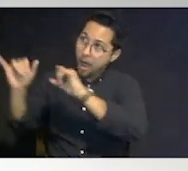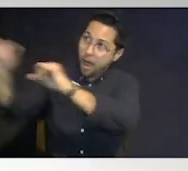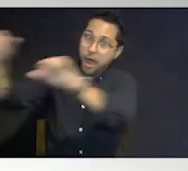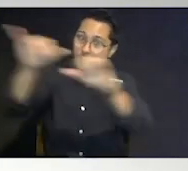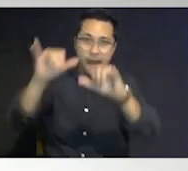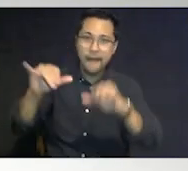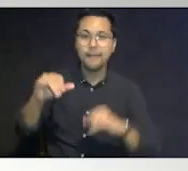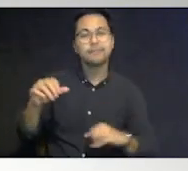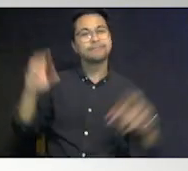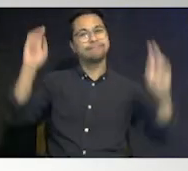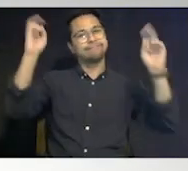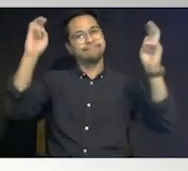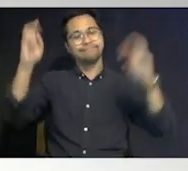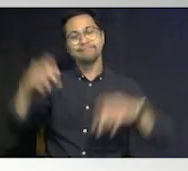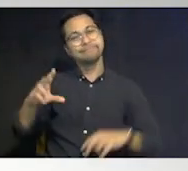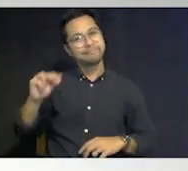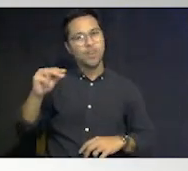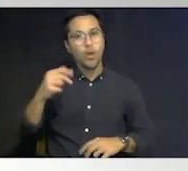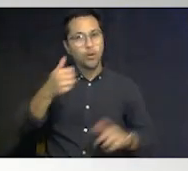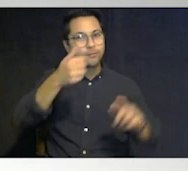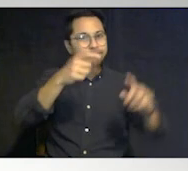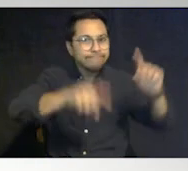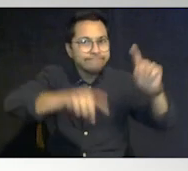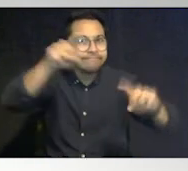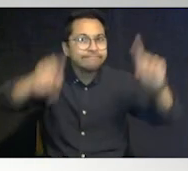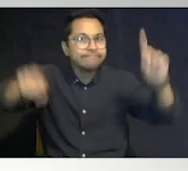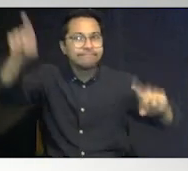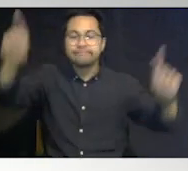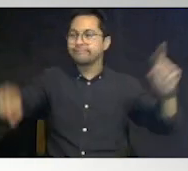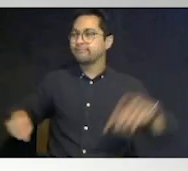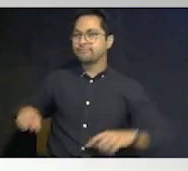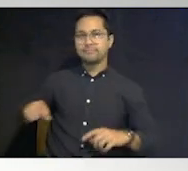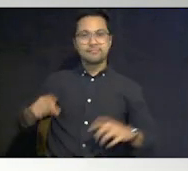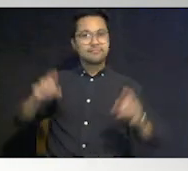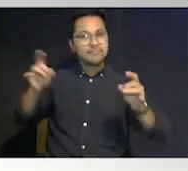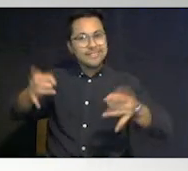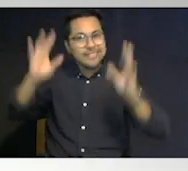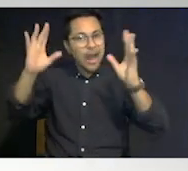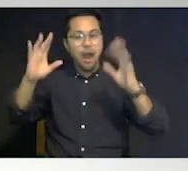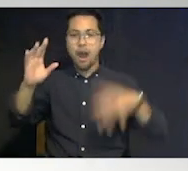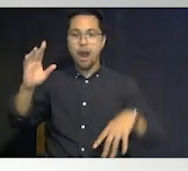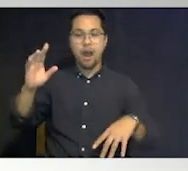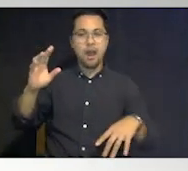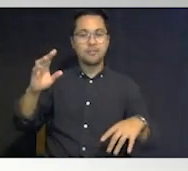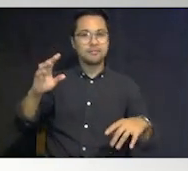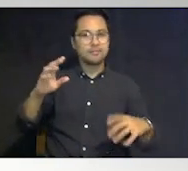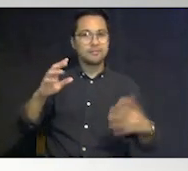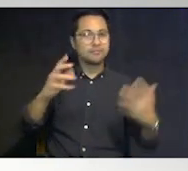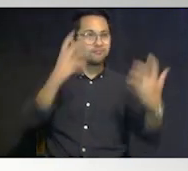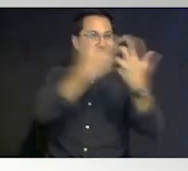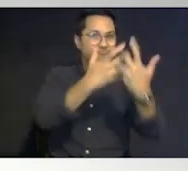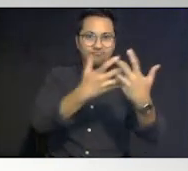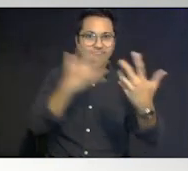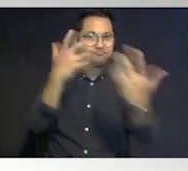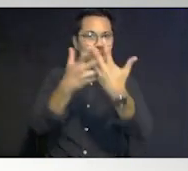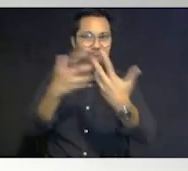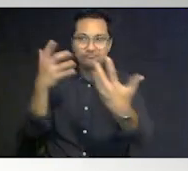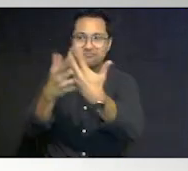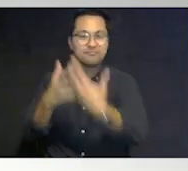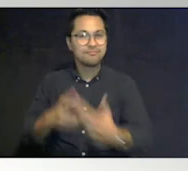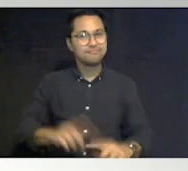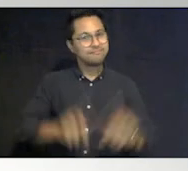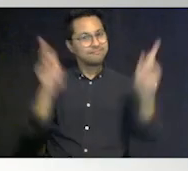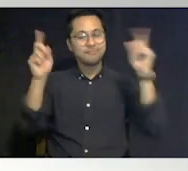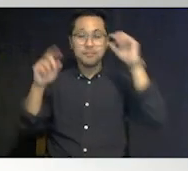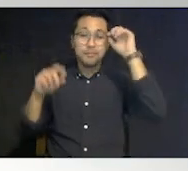they're all unique the conditions that we all have when we're affected by a disaster are unique that we know our